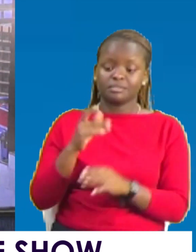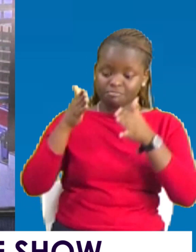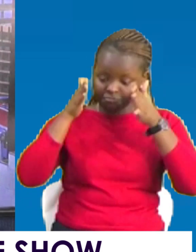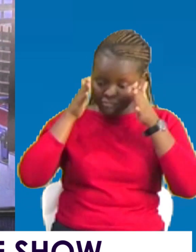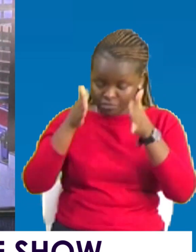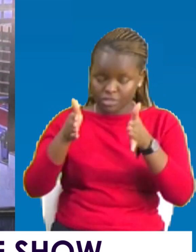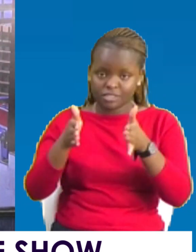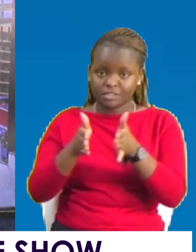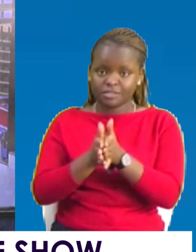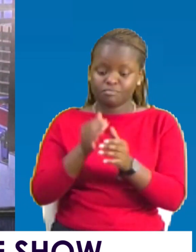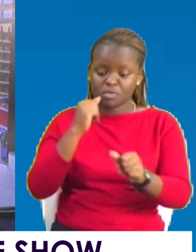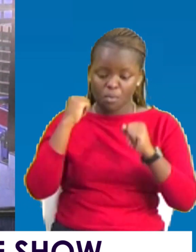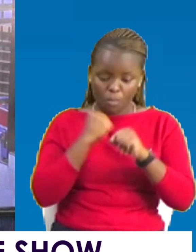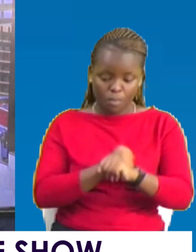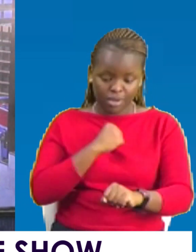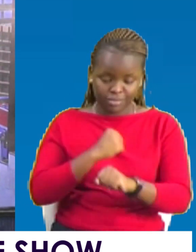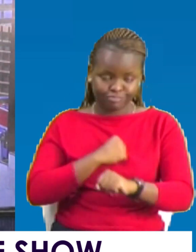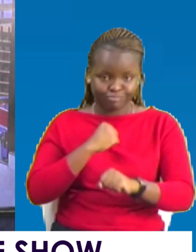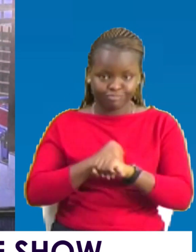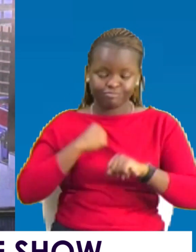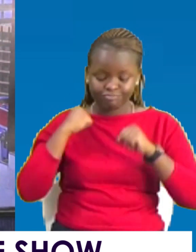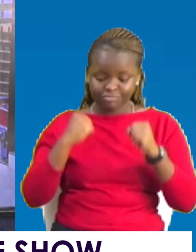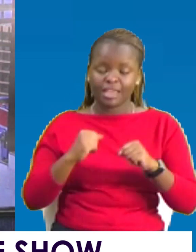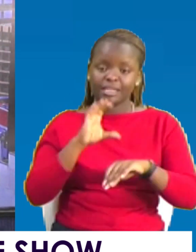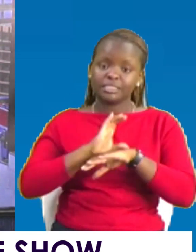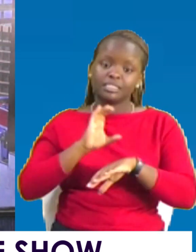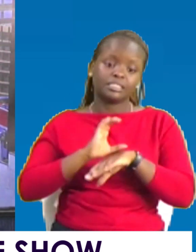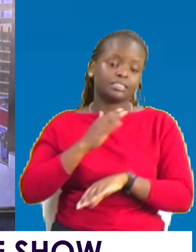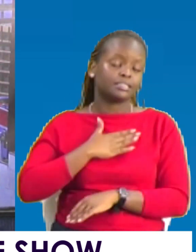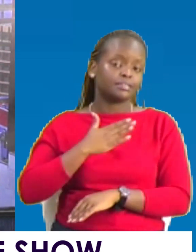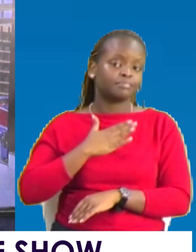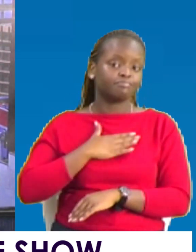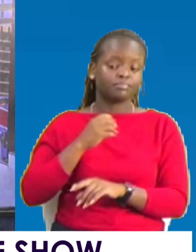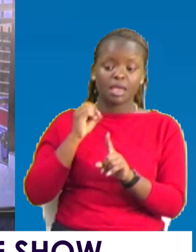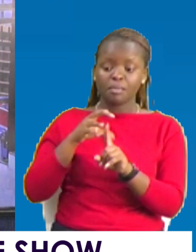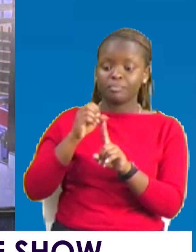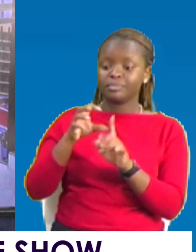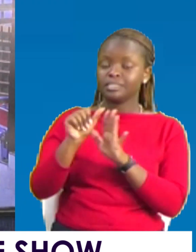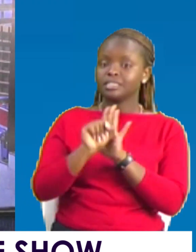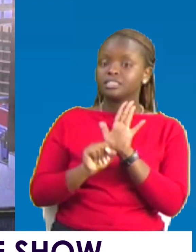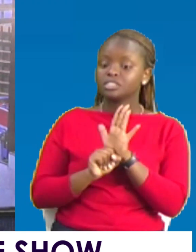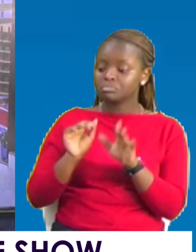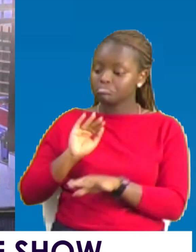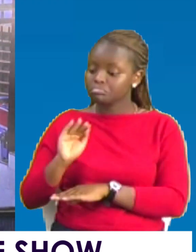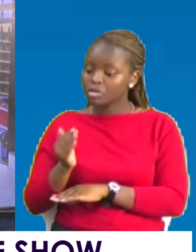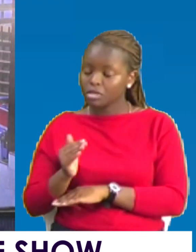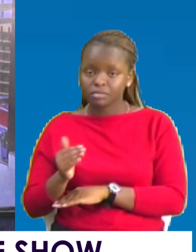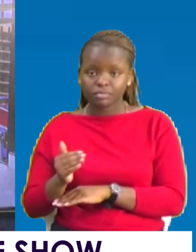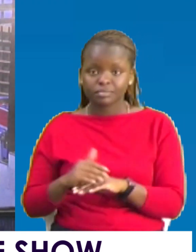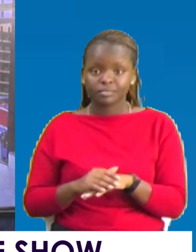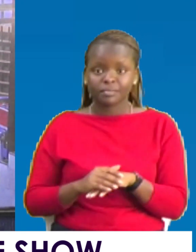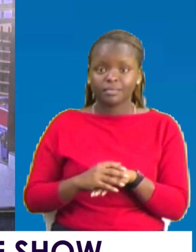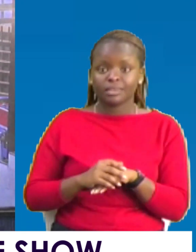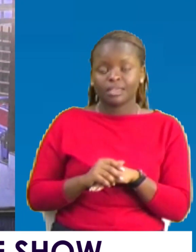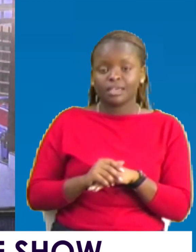Let us work hard. On our churches. On our mentorship corners. Let us work hard.